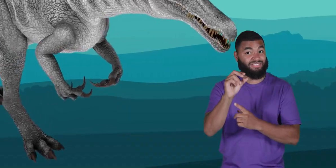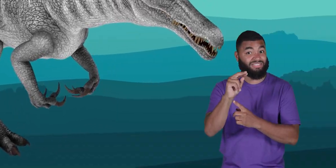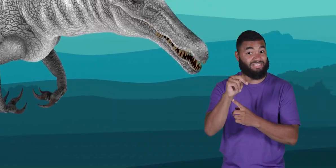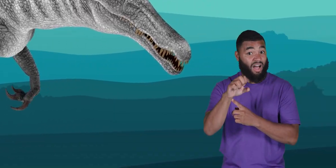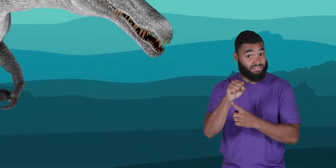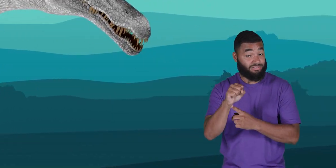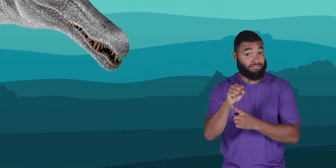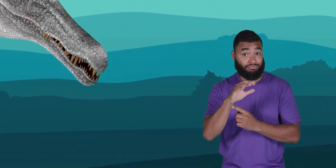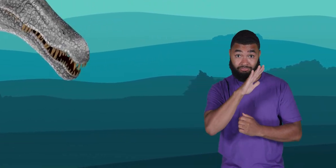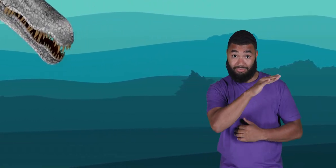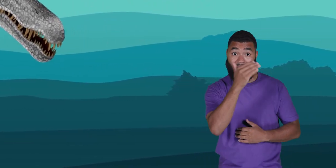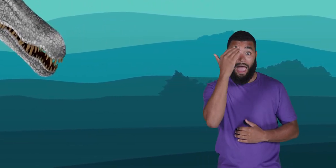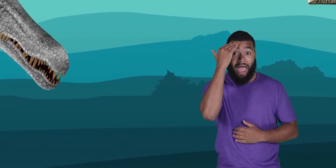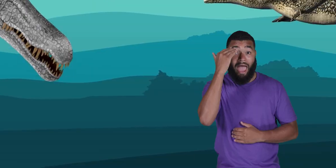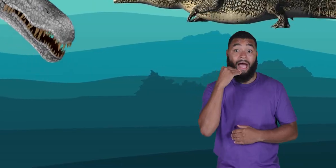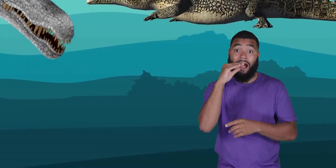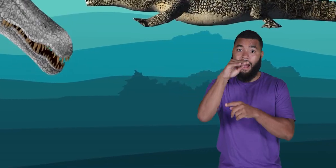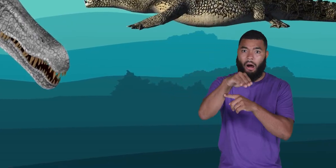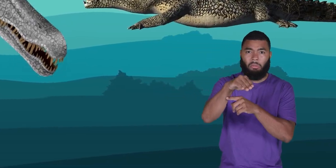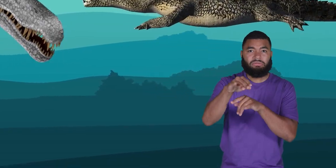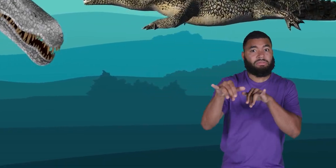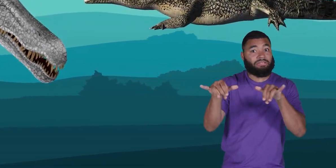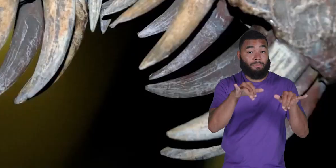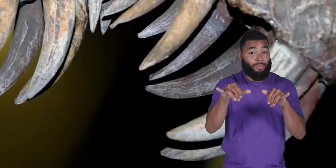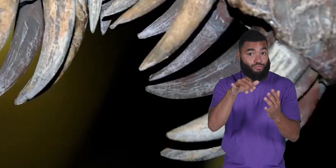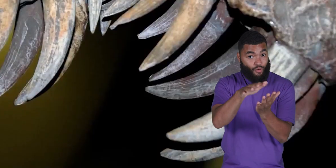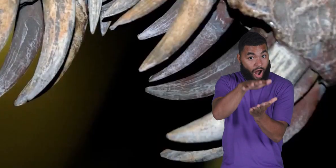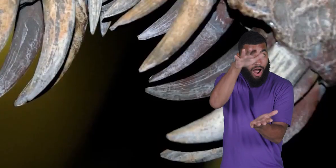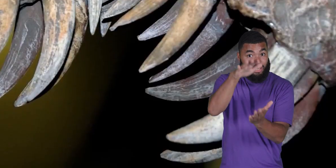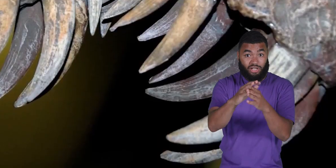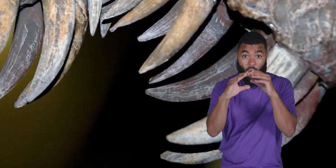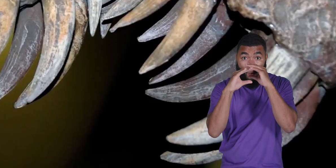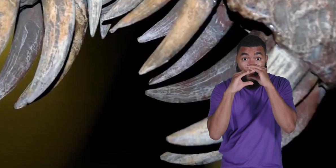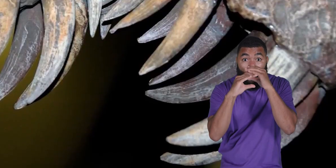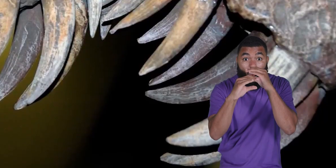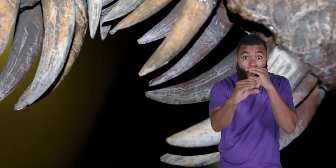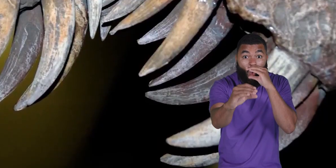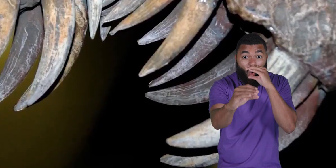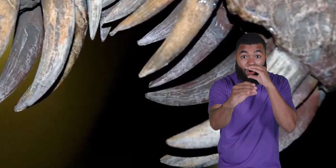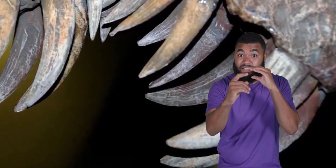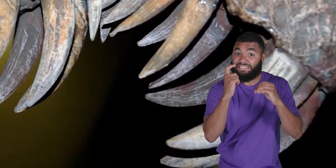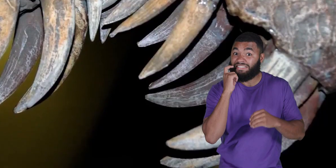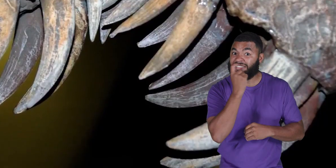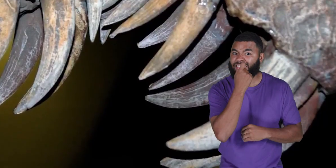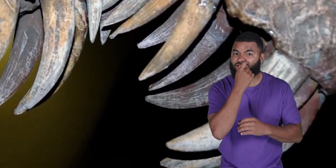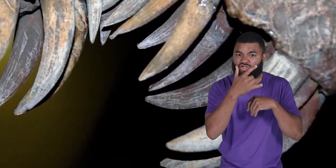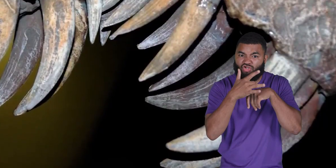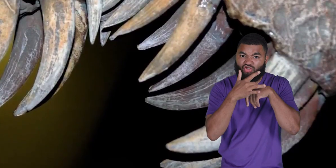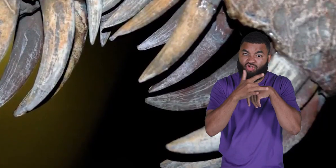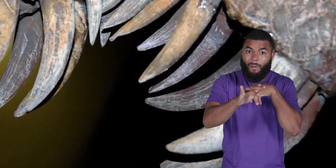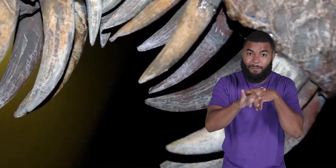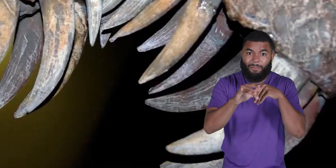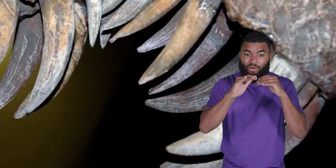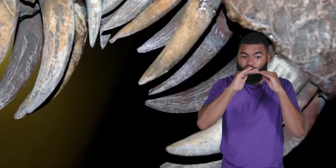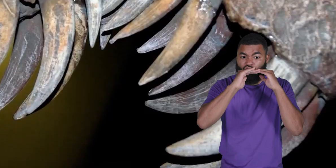Its head was similar to the modern crocodile. And like the crocodile, its teeth were very sharp and very